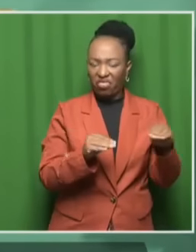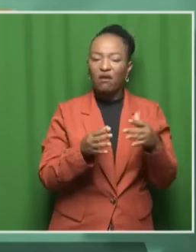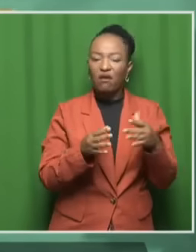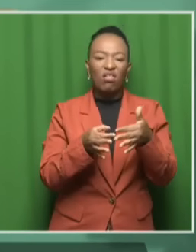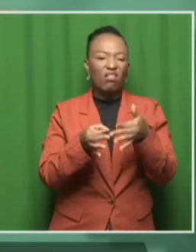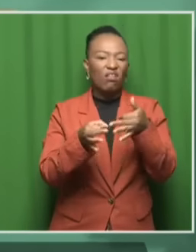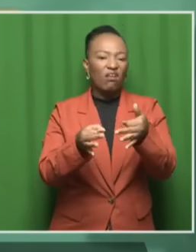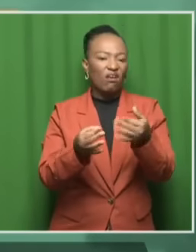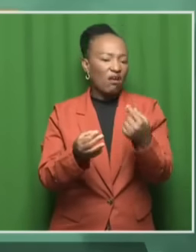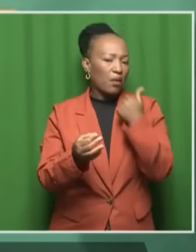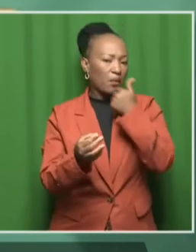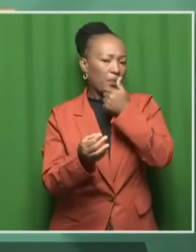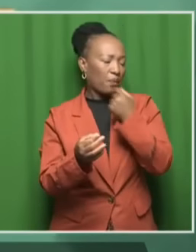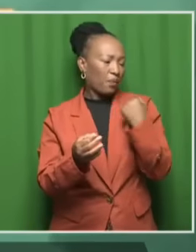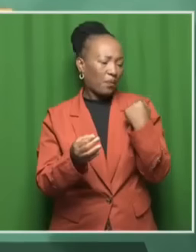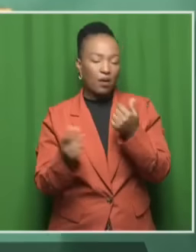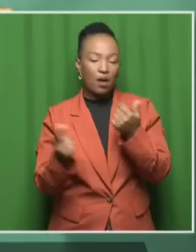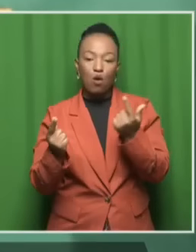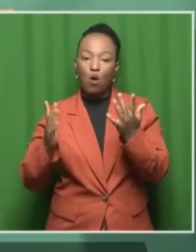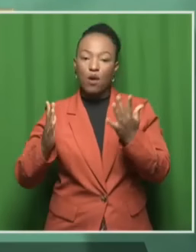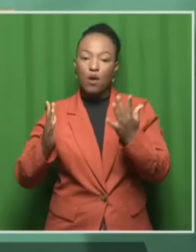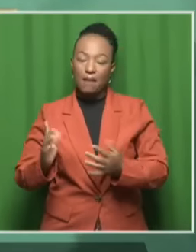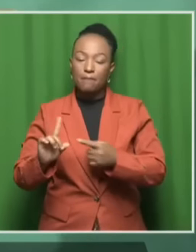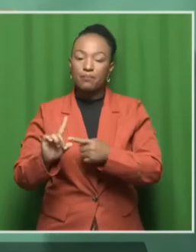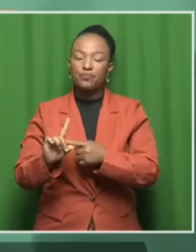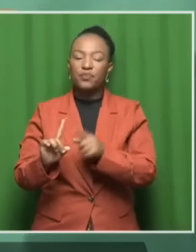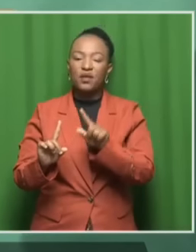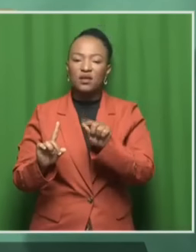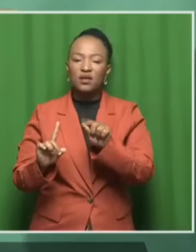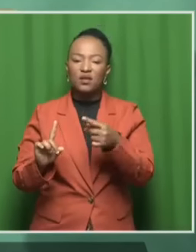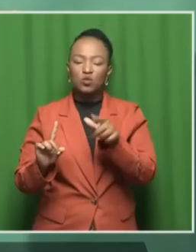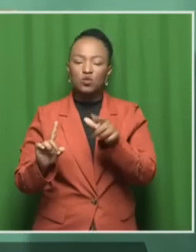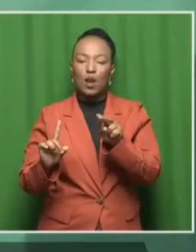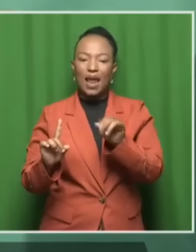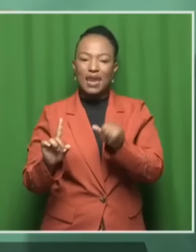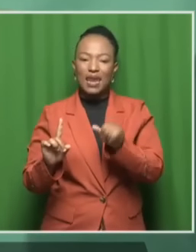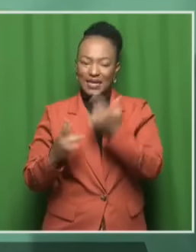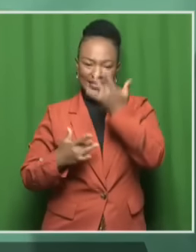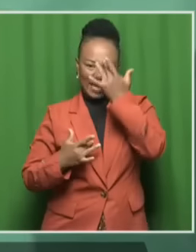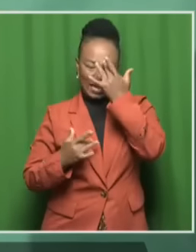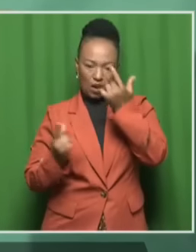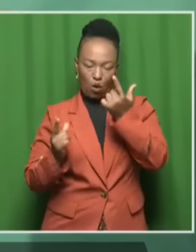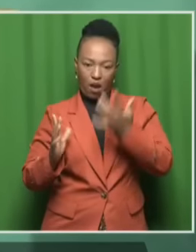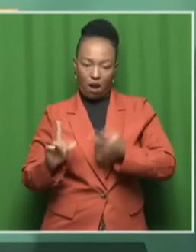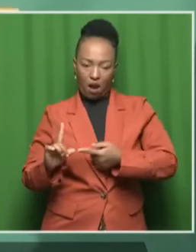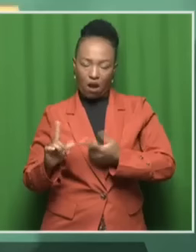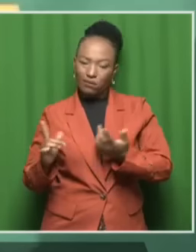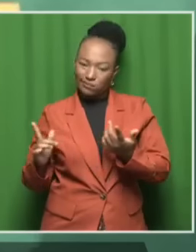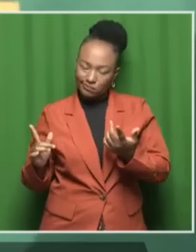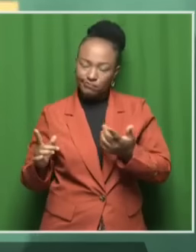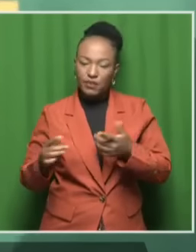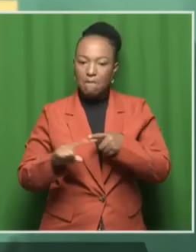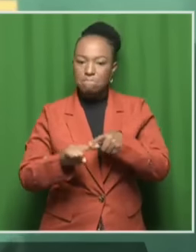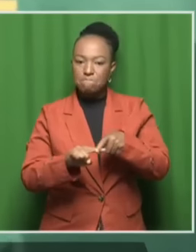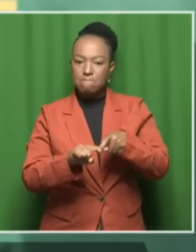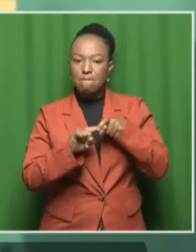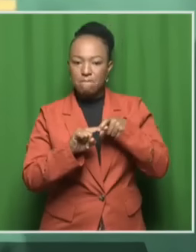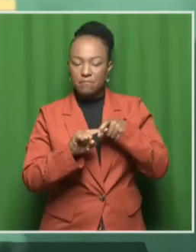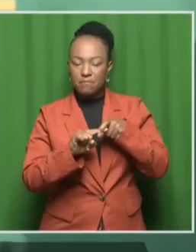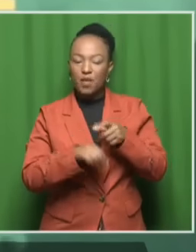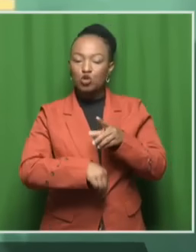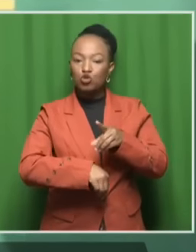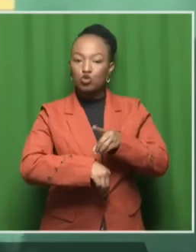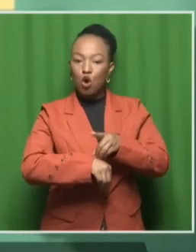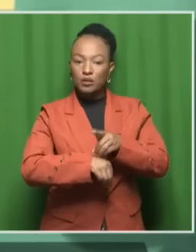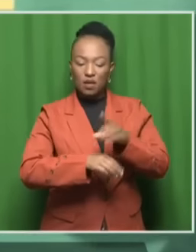health of one of the defense lawyers, Tulanem Gomesulu. We're expecting the trial to resume this morning. You'd recall that the doctor's note that had